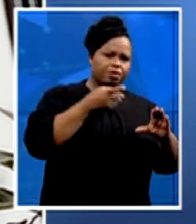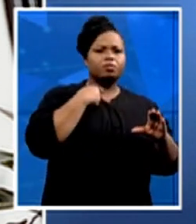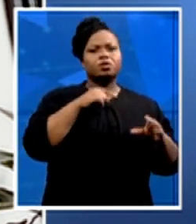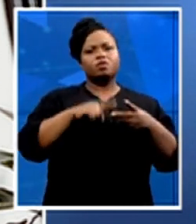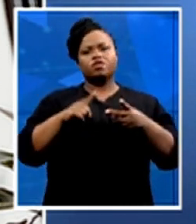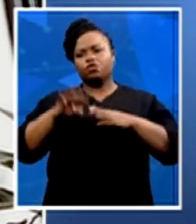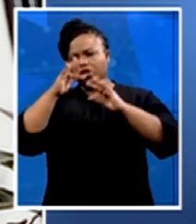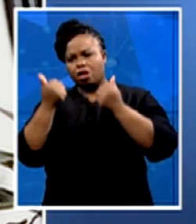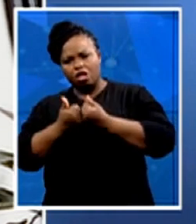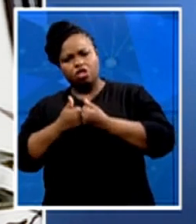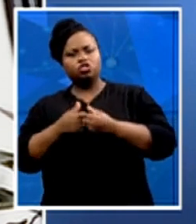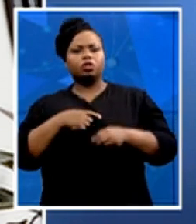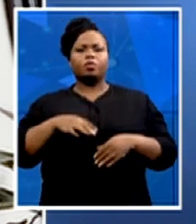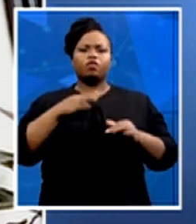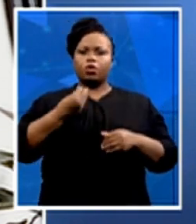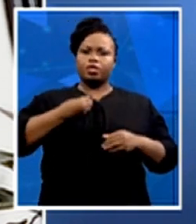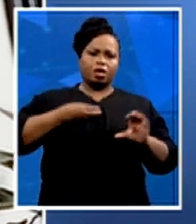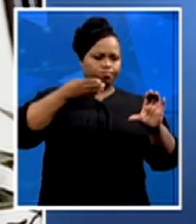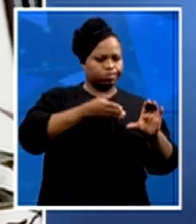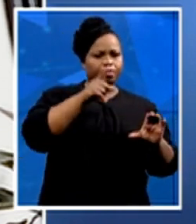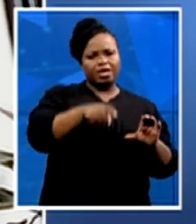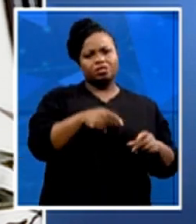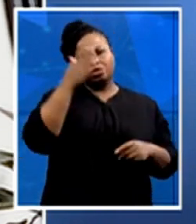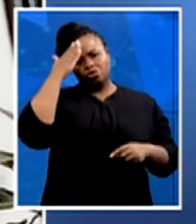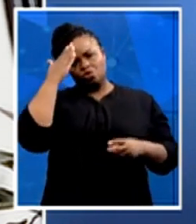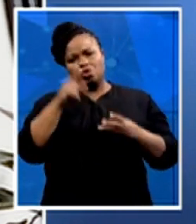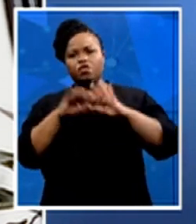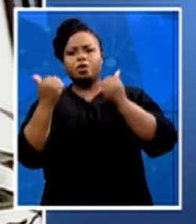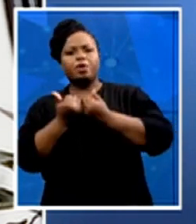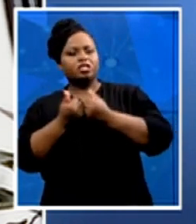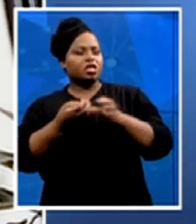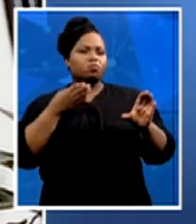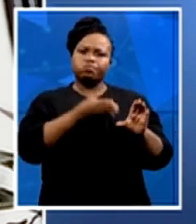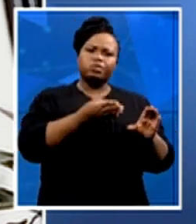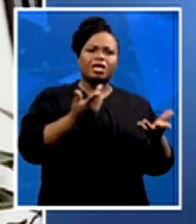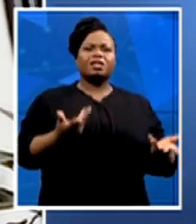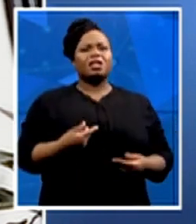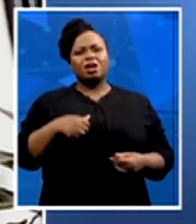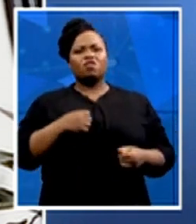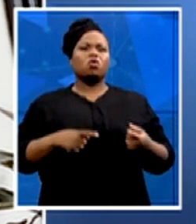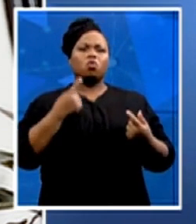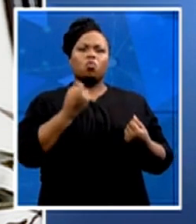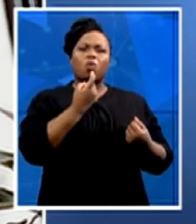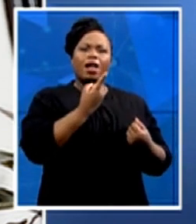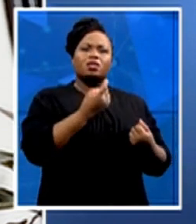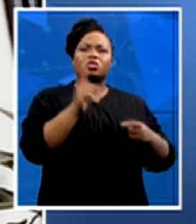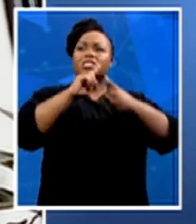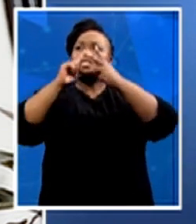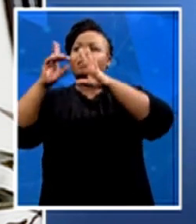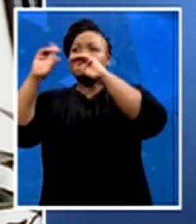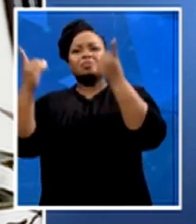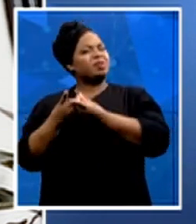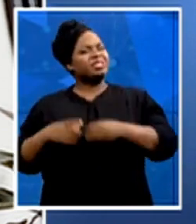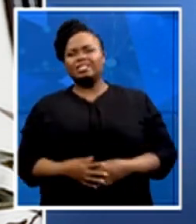you know where to go. If you want a bursary, you know where to go. So that you start aligning the structural unemployment crisis in this country